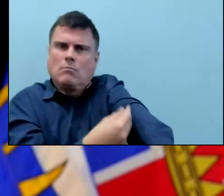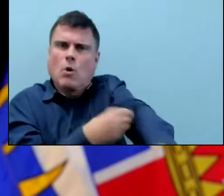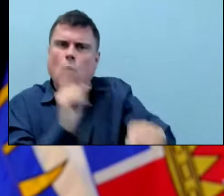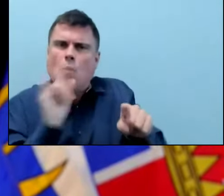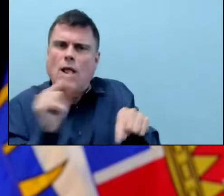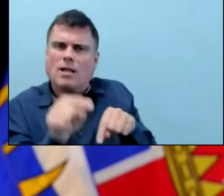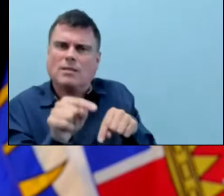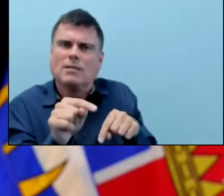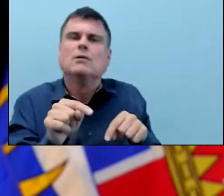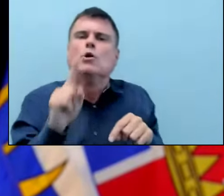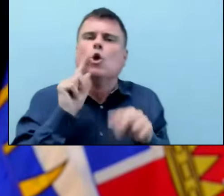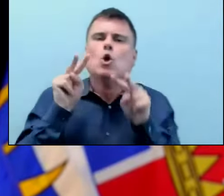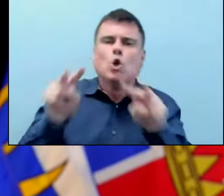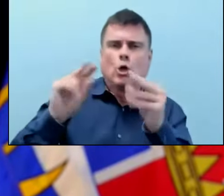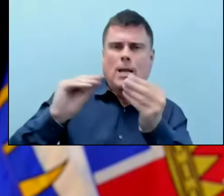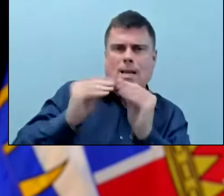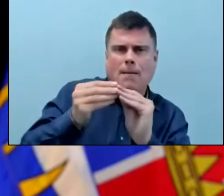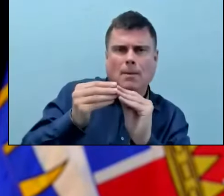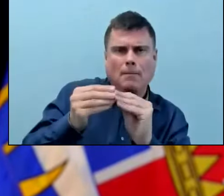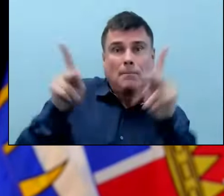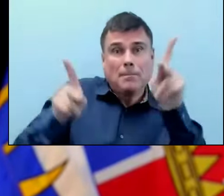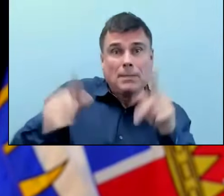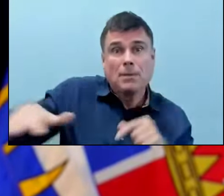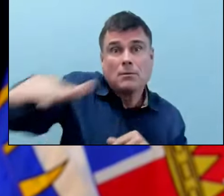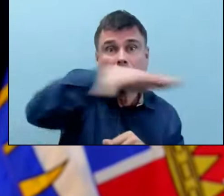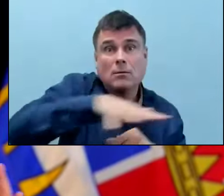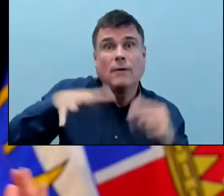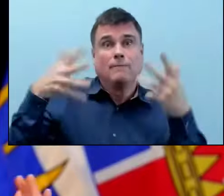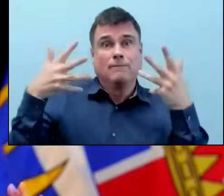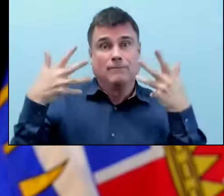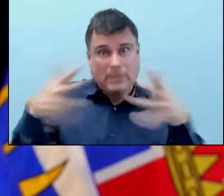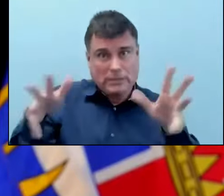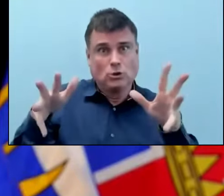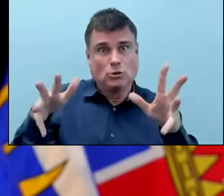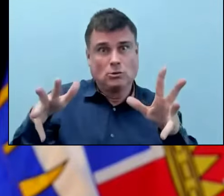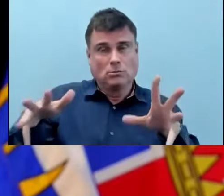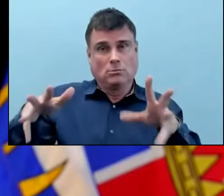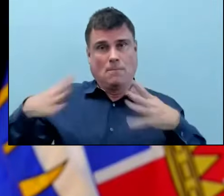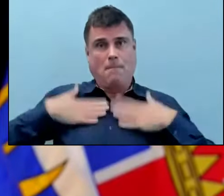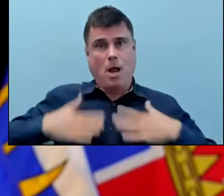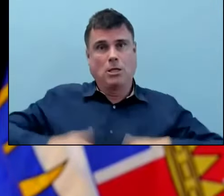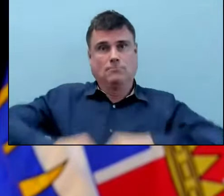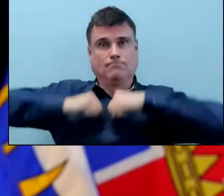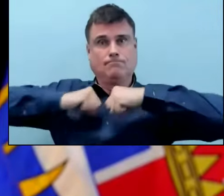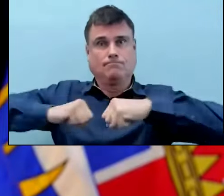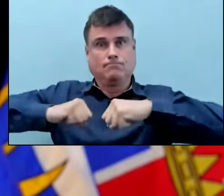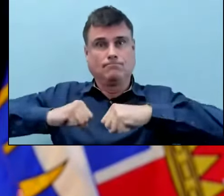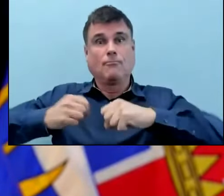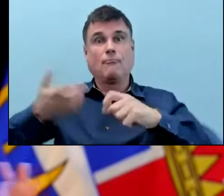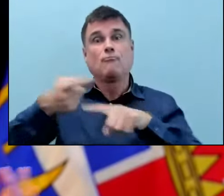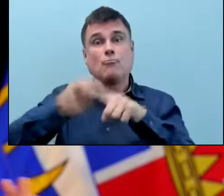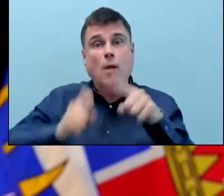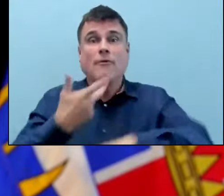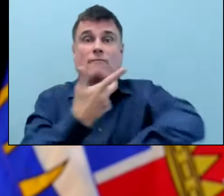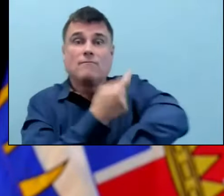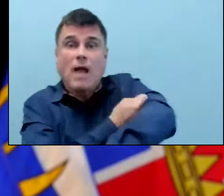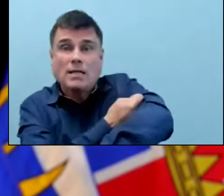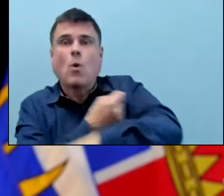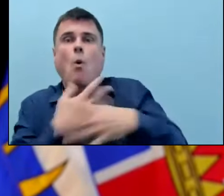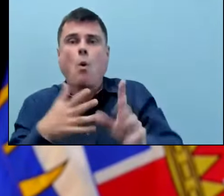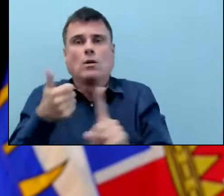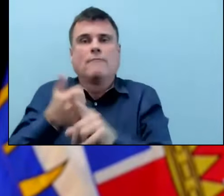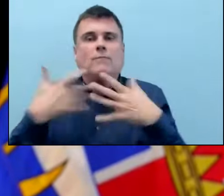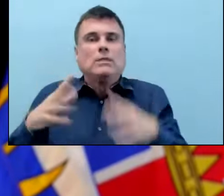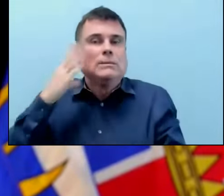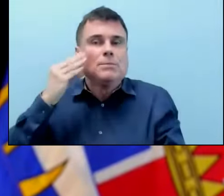or. and it differs by age. So across the board there's probably about 50% of